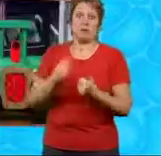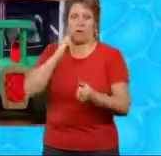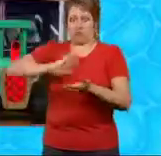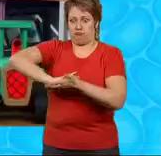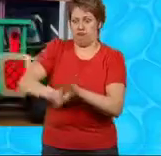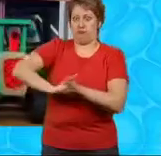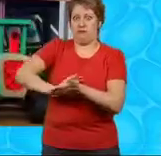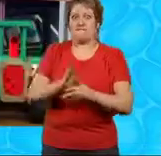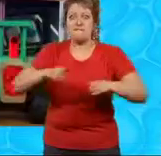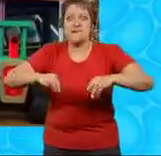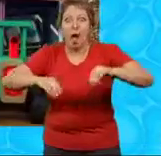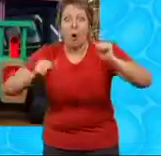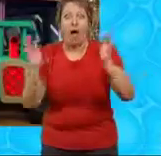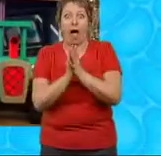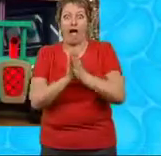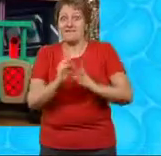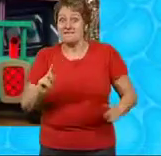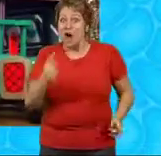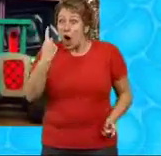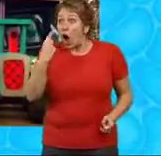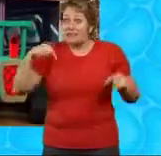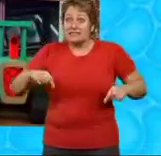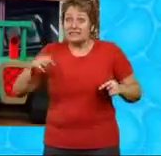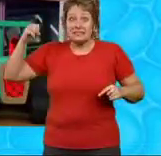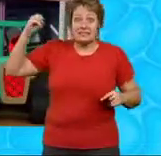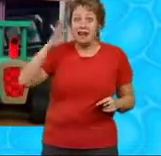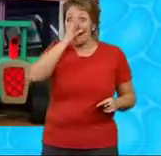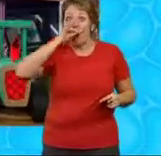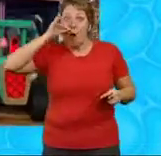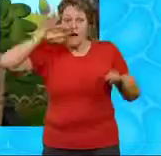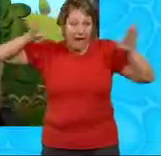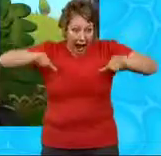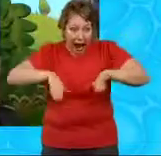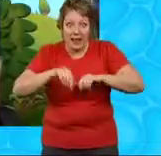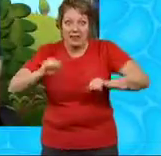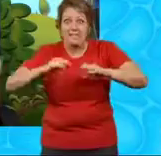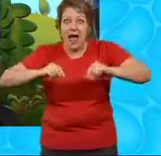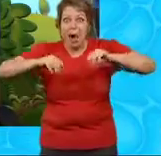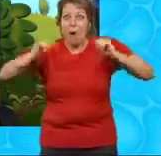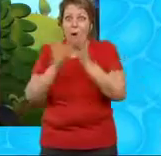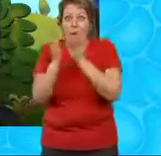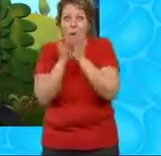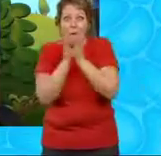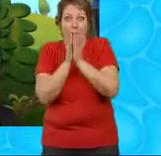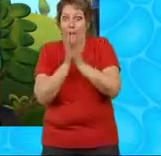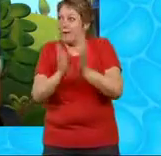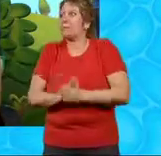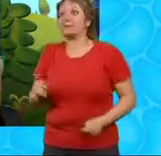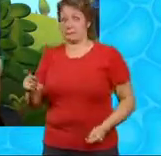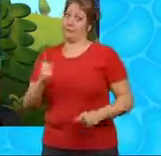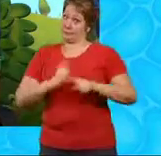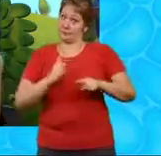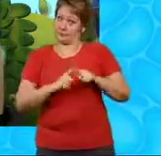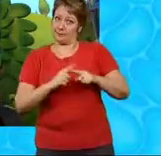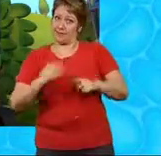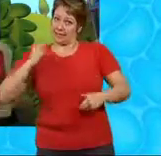Wahey! Sunflower Valley flower, woohoo! We'd better get going, Sumsy will be waiting to help us